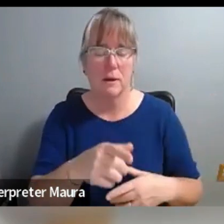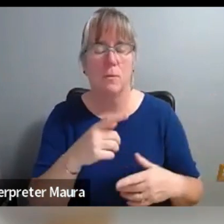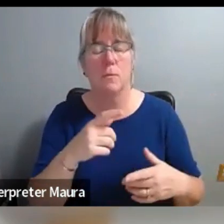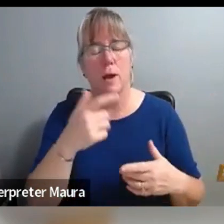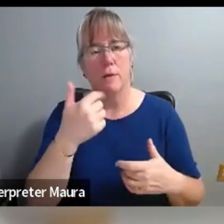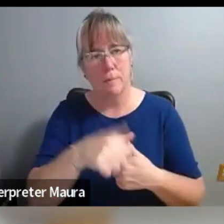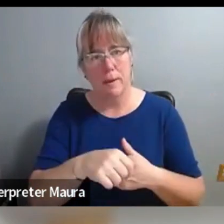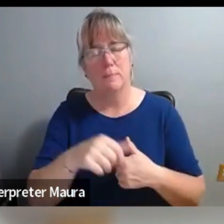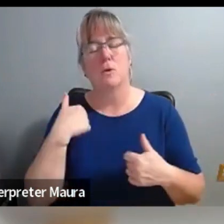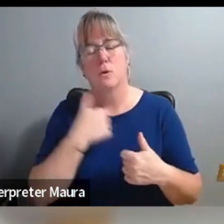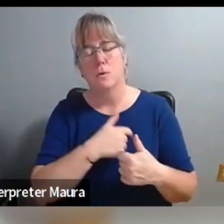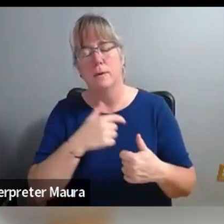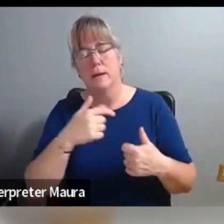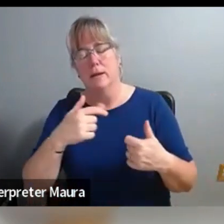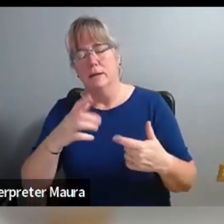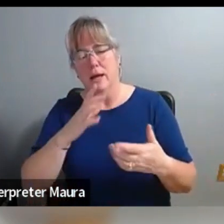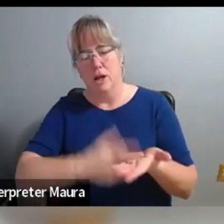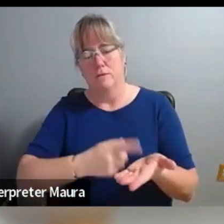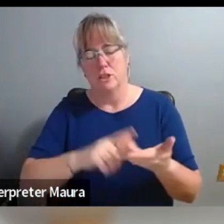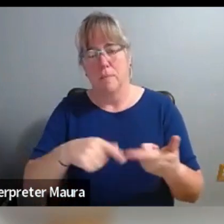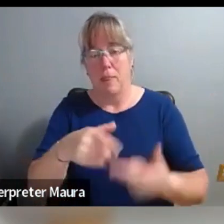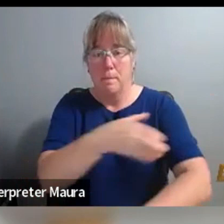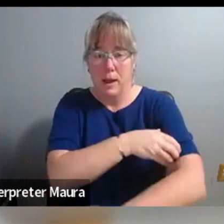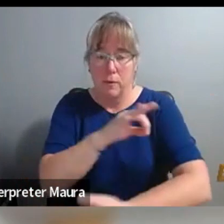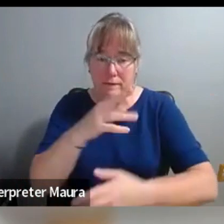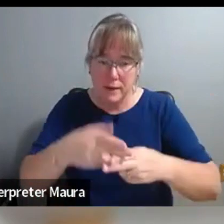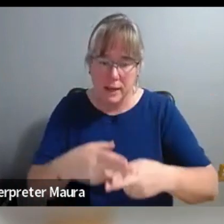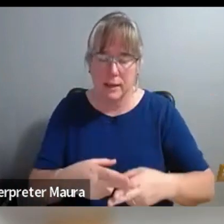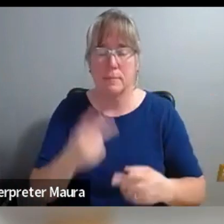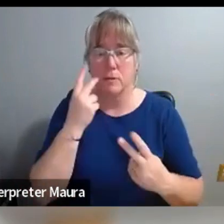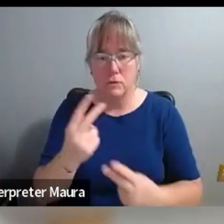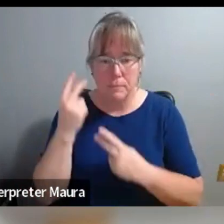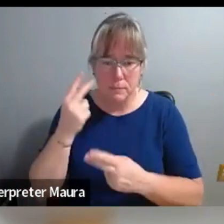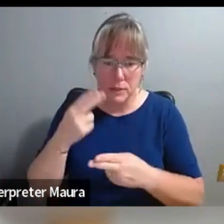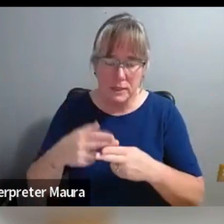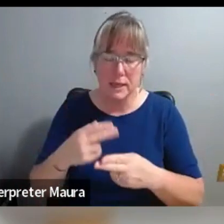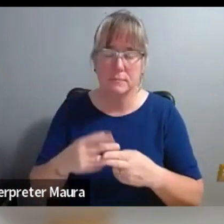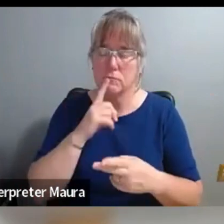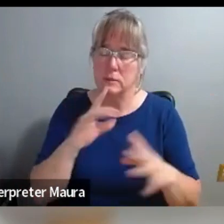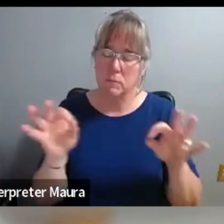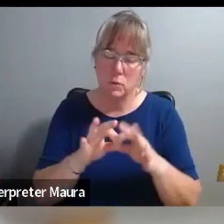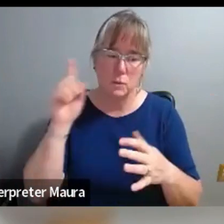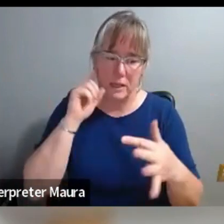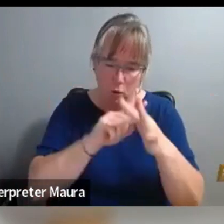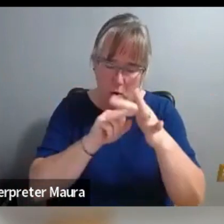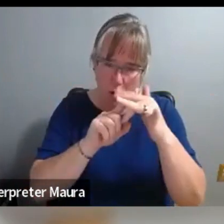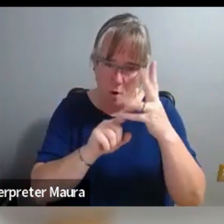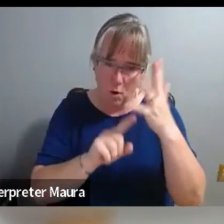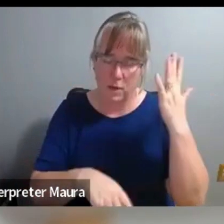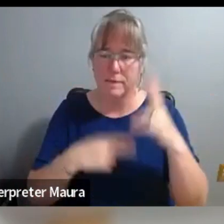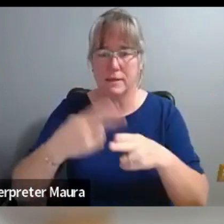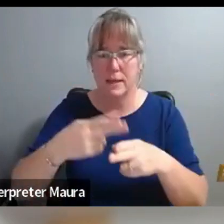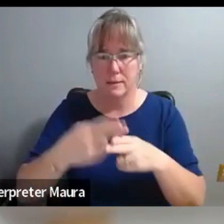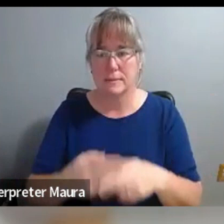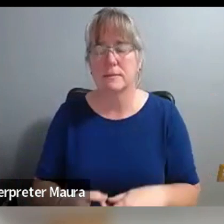of names and naming and remembering names. And it just feels really important to hear all of the names of, or at least some of the names.